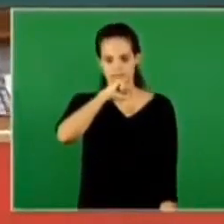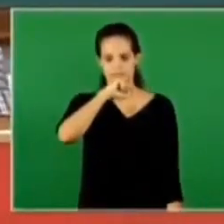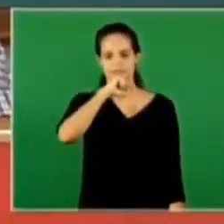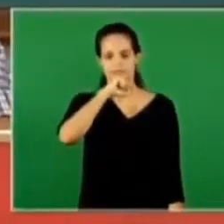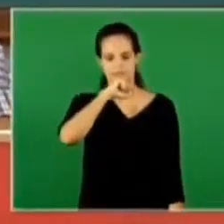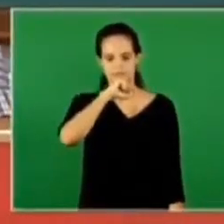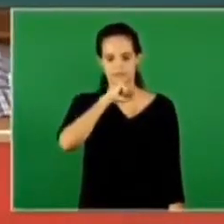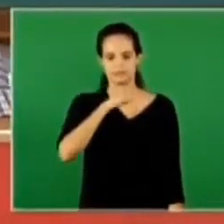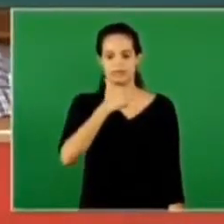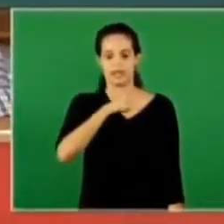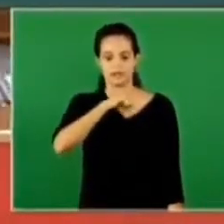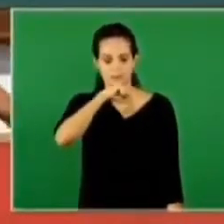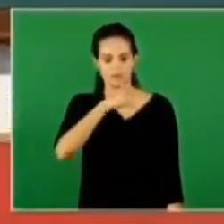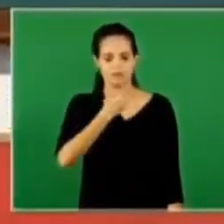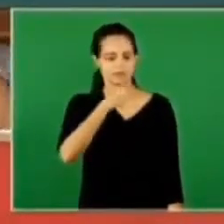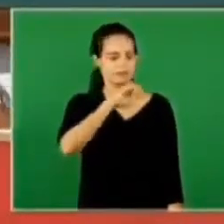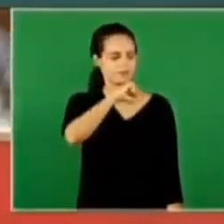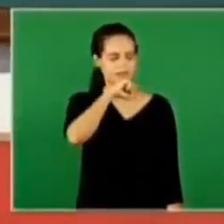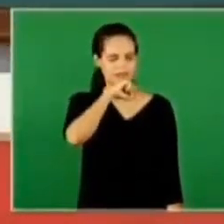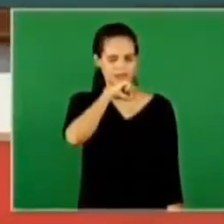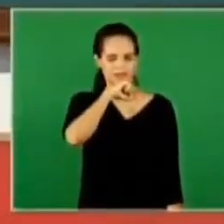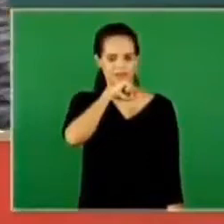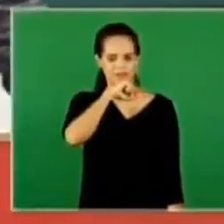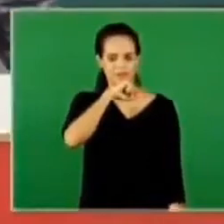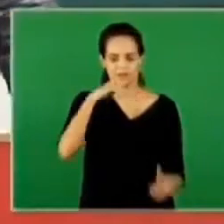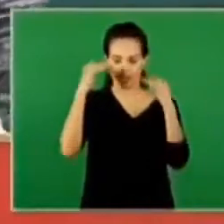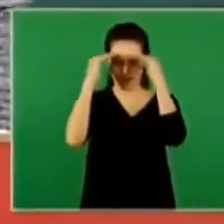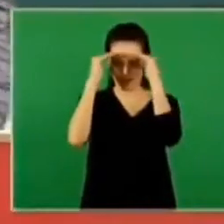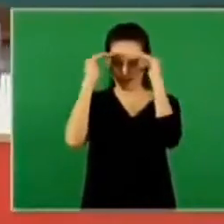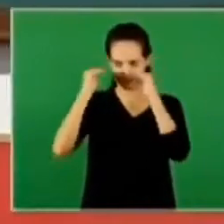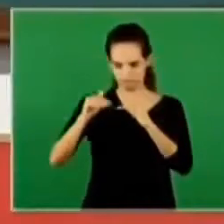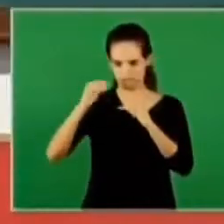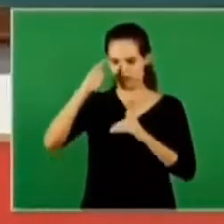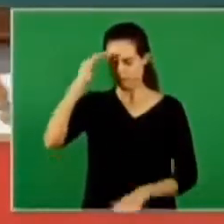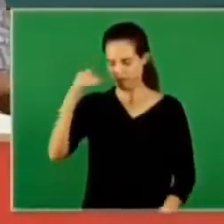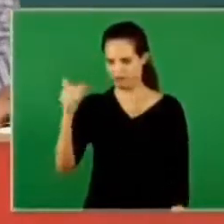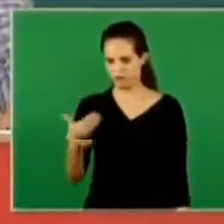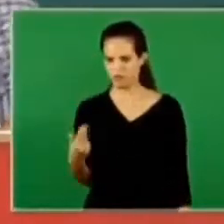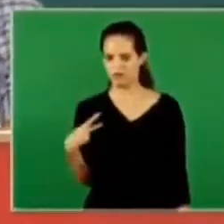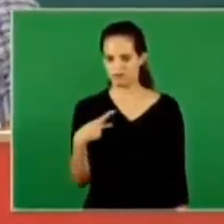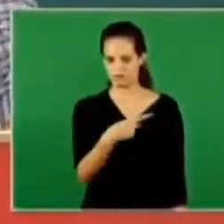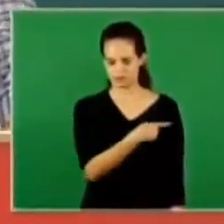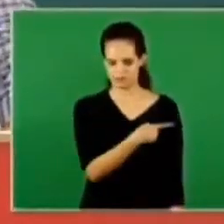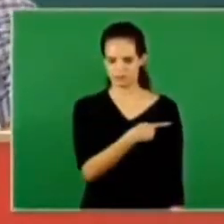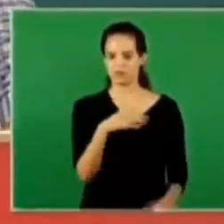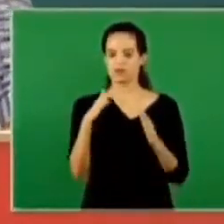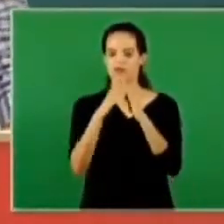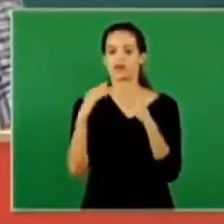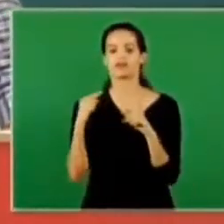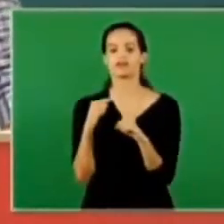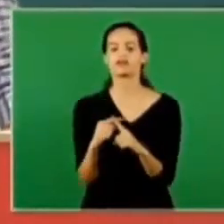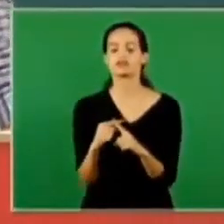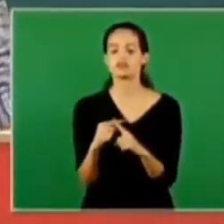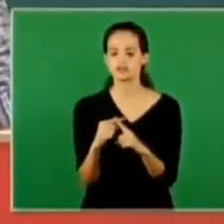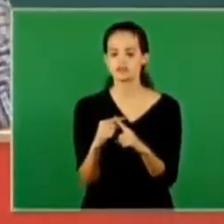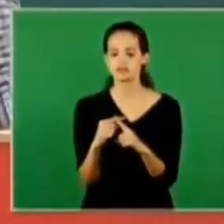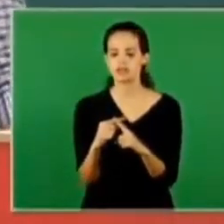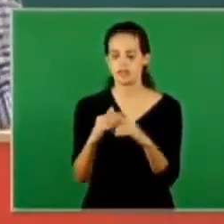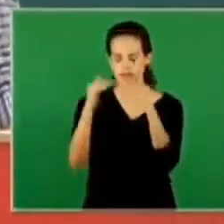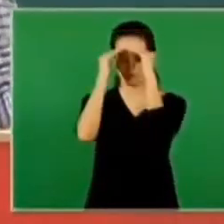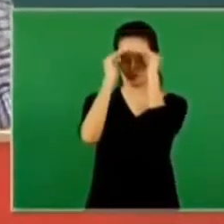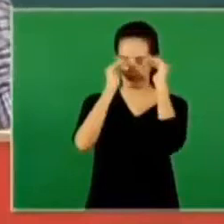the woman you want to get married to does she honor the father mother does she honor the the church